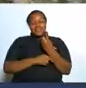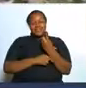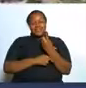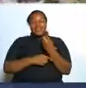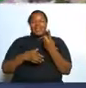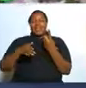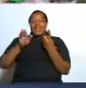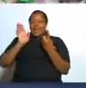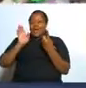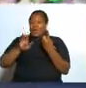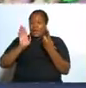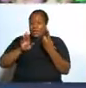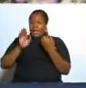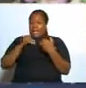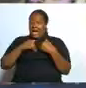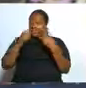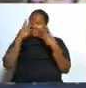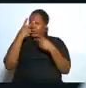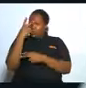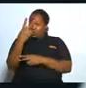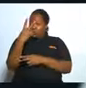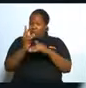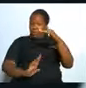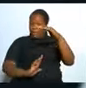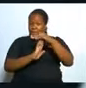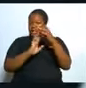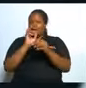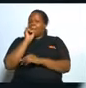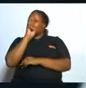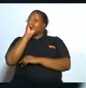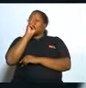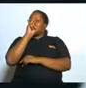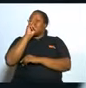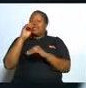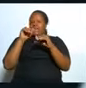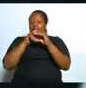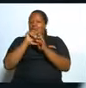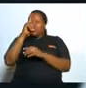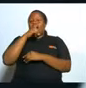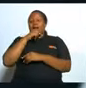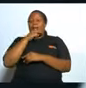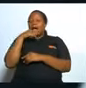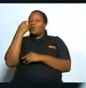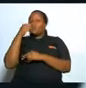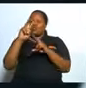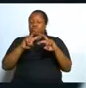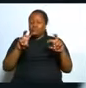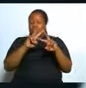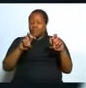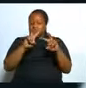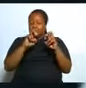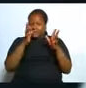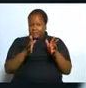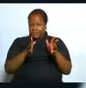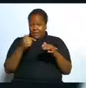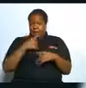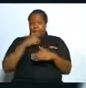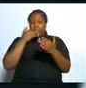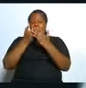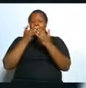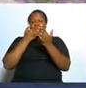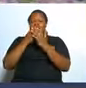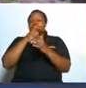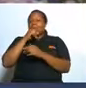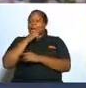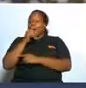women have two major complaints according to Dr. John Gottman I must appreciate this